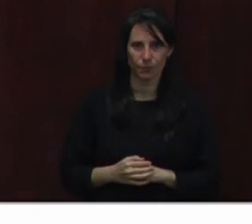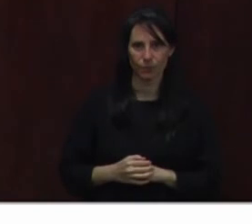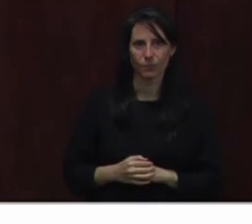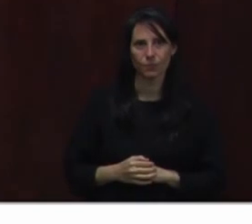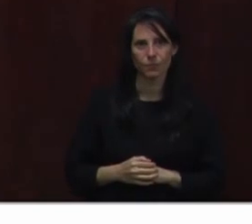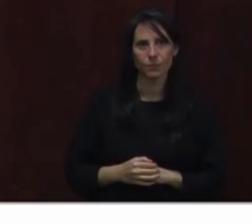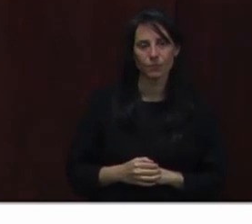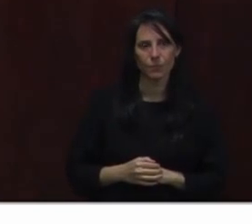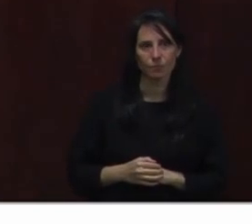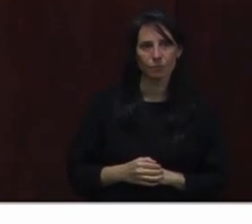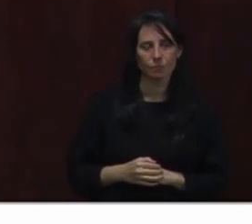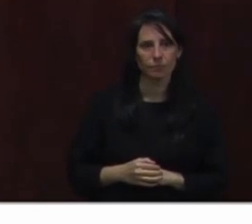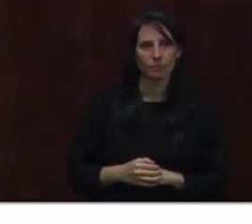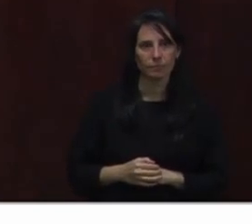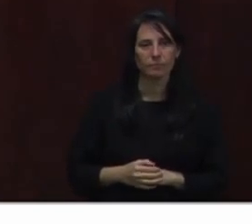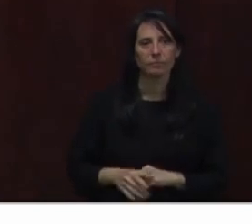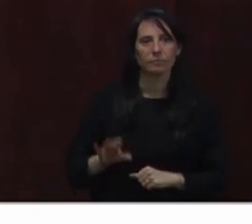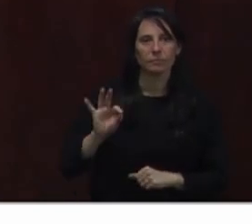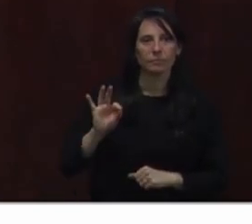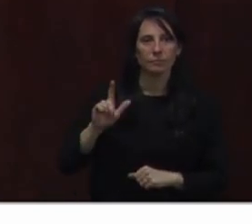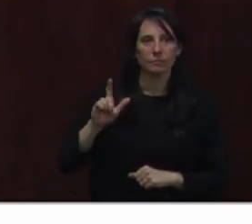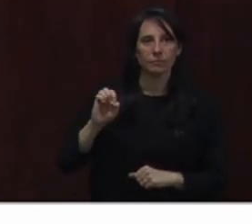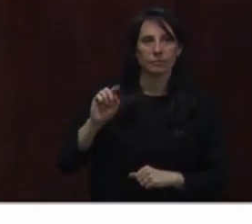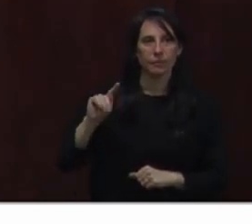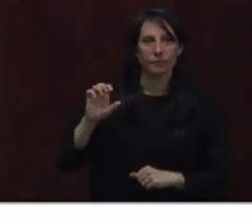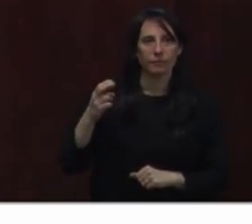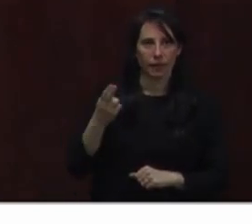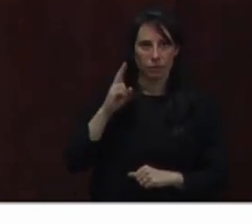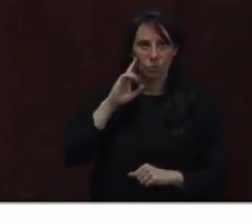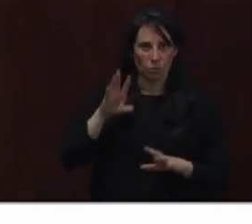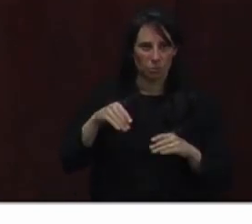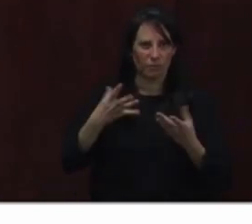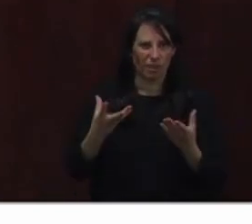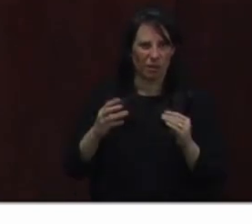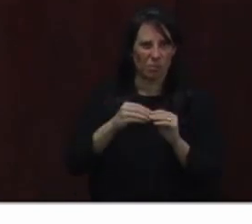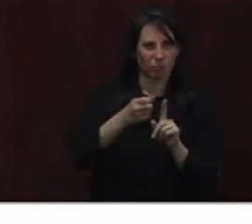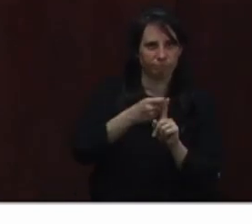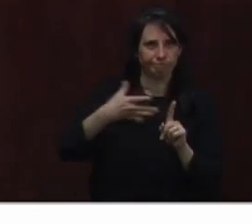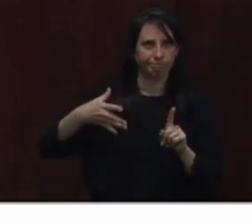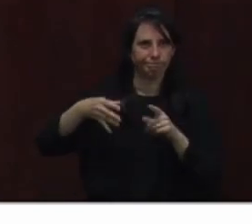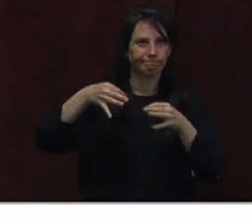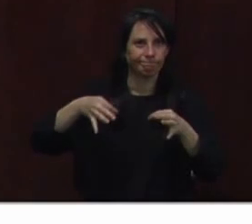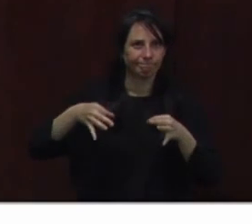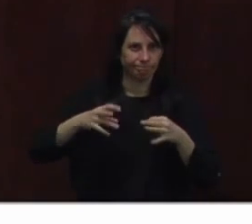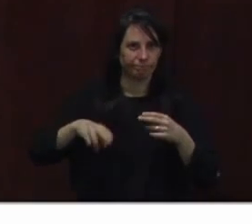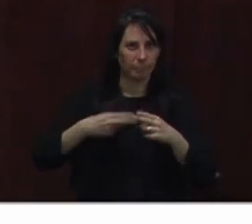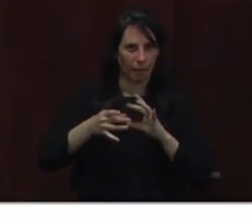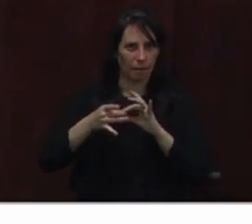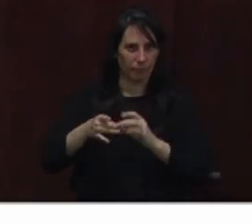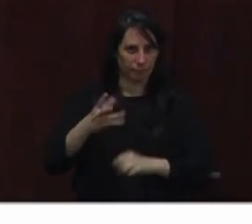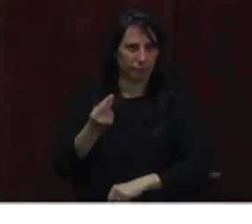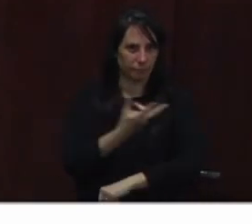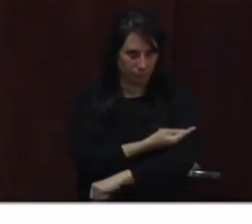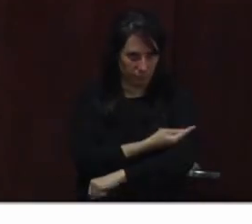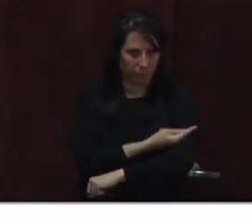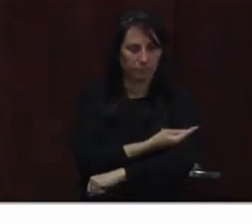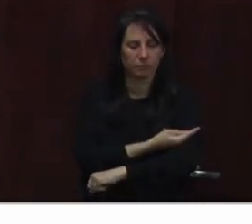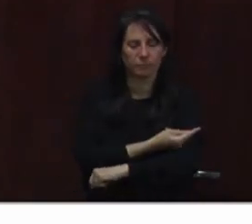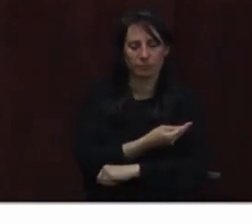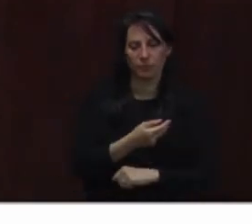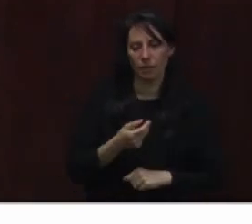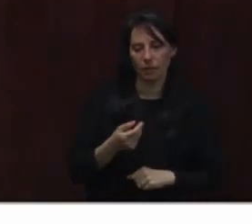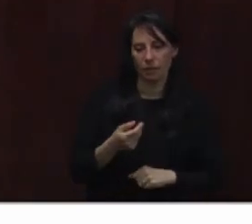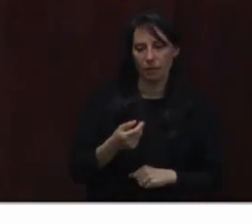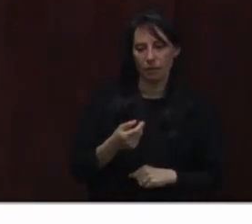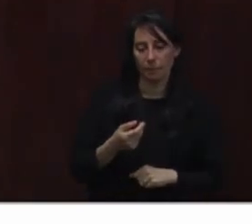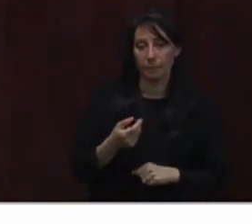Fletch is going to provide a more detailed vaccination operations update, but I wanted to share with you that as of